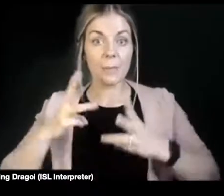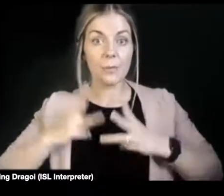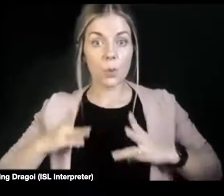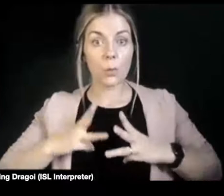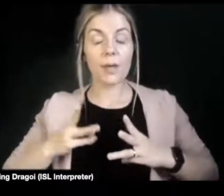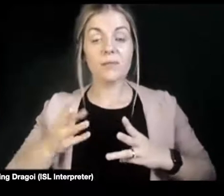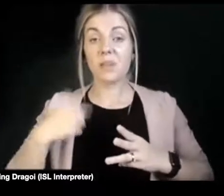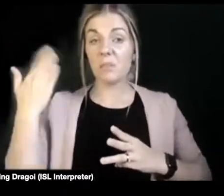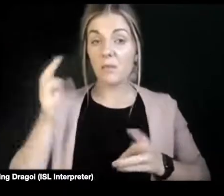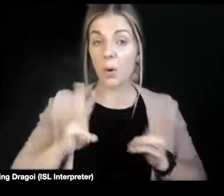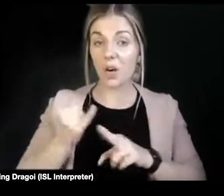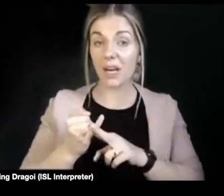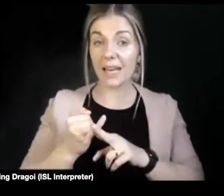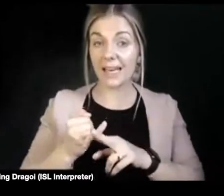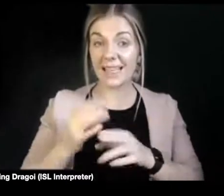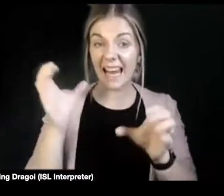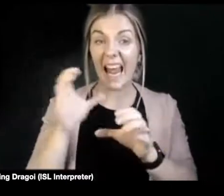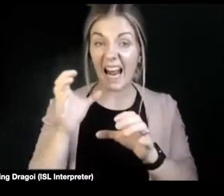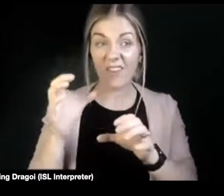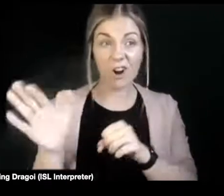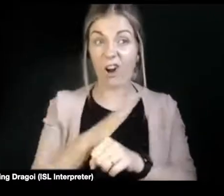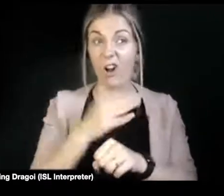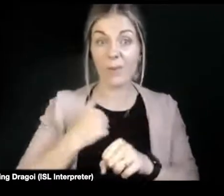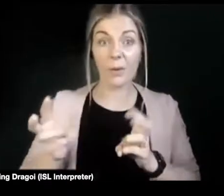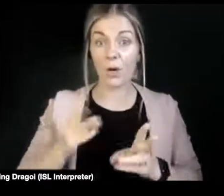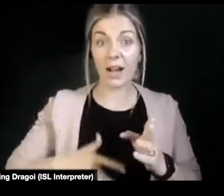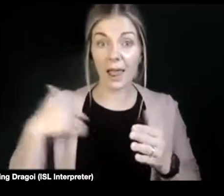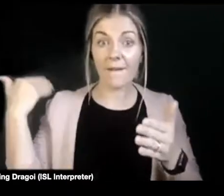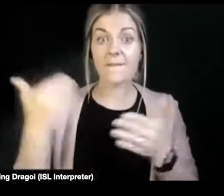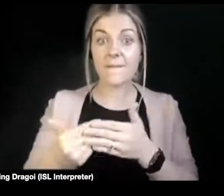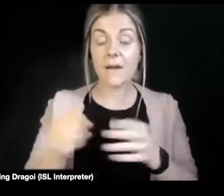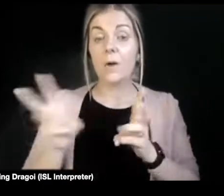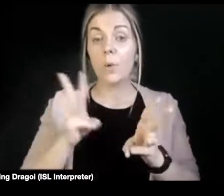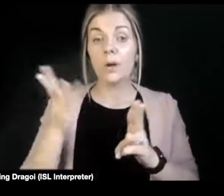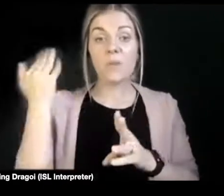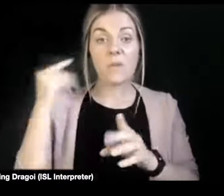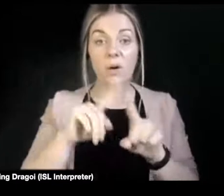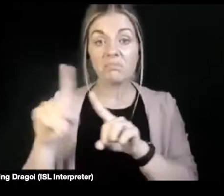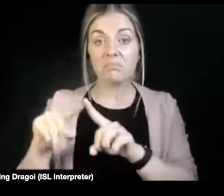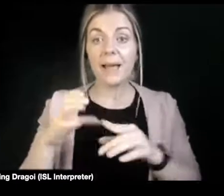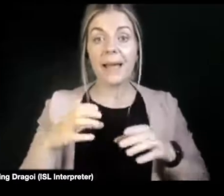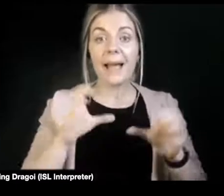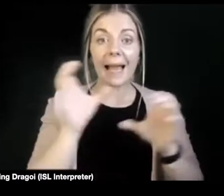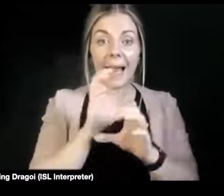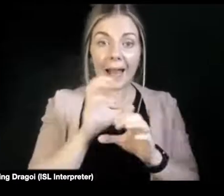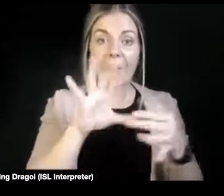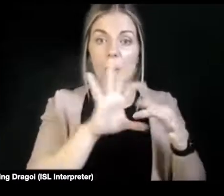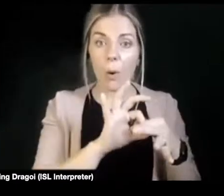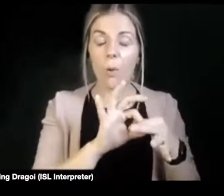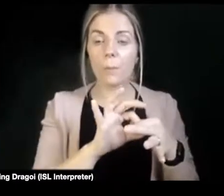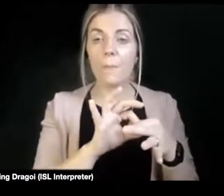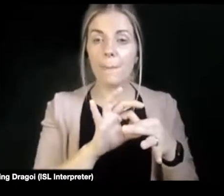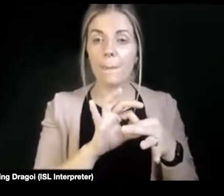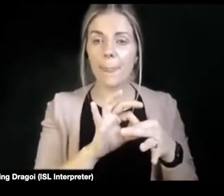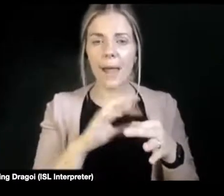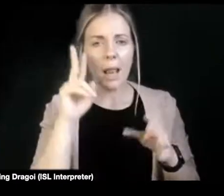for all my working life, really. I'm working in care homes and looking on people's care